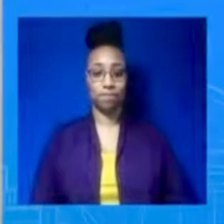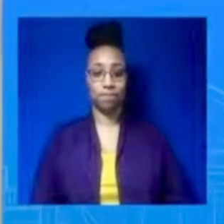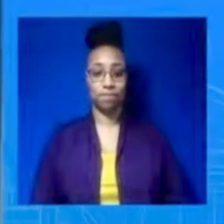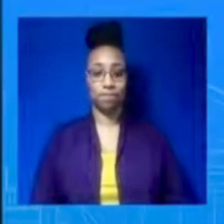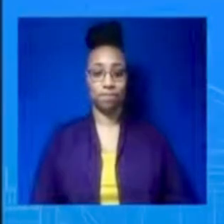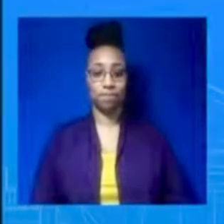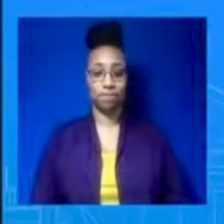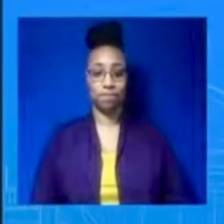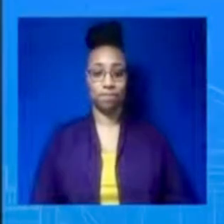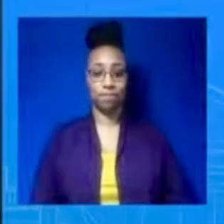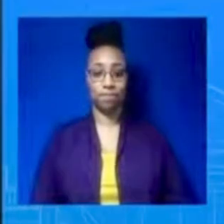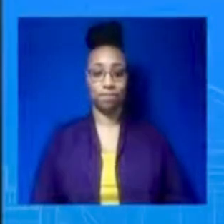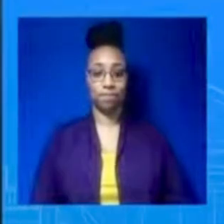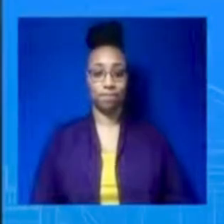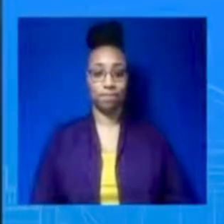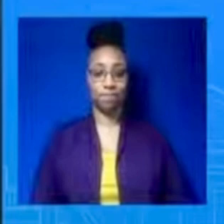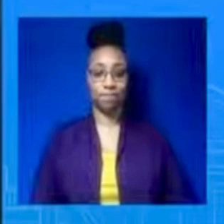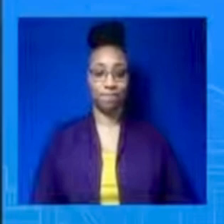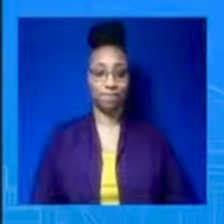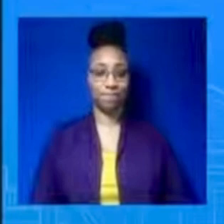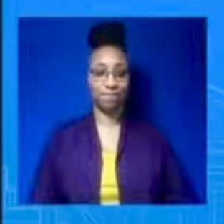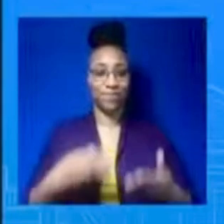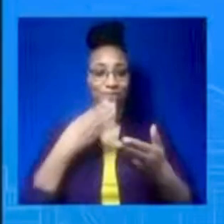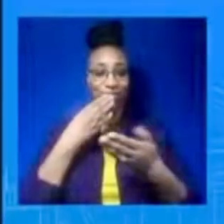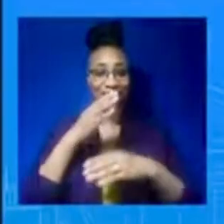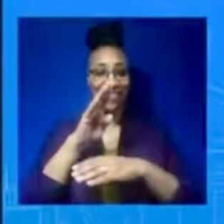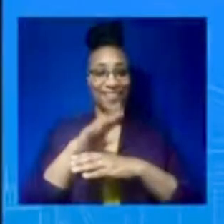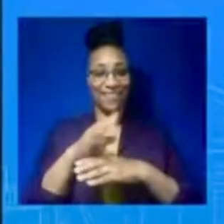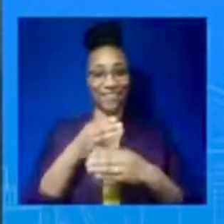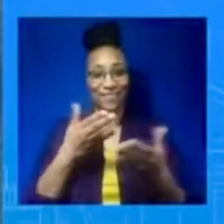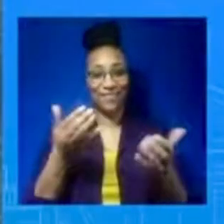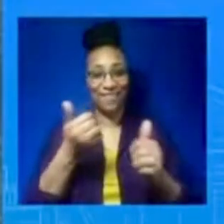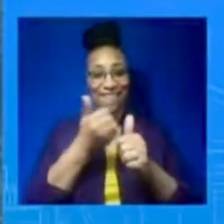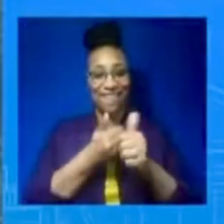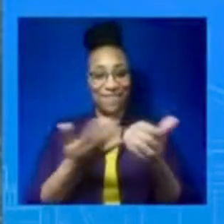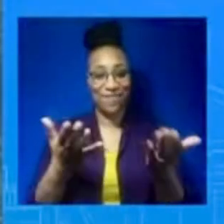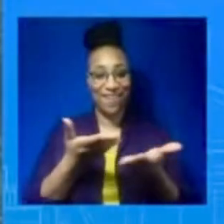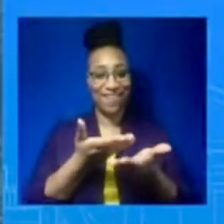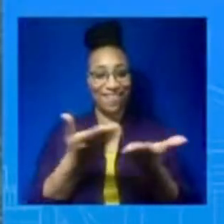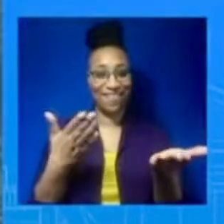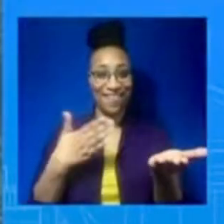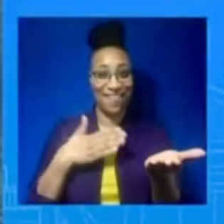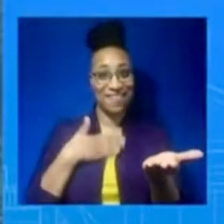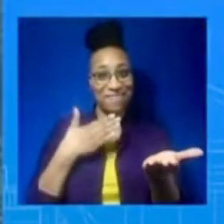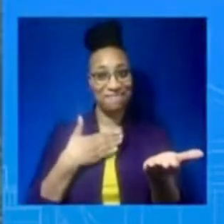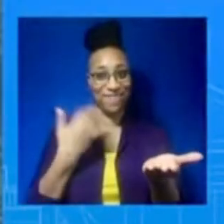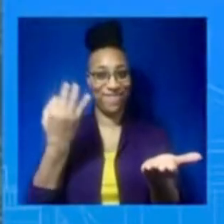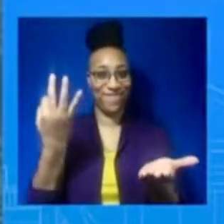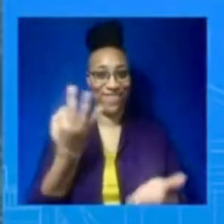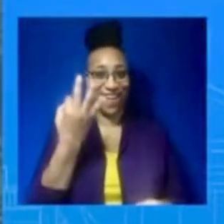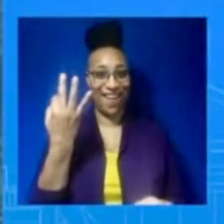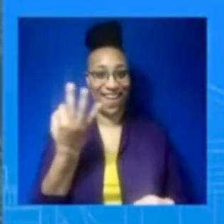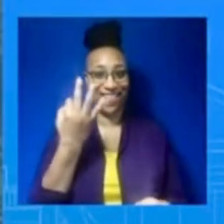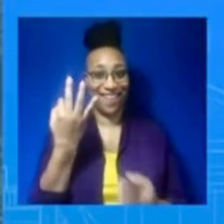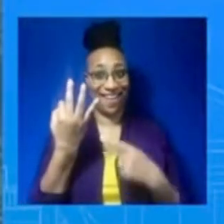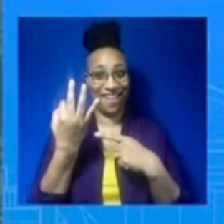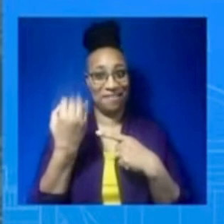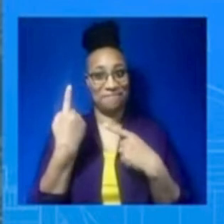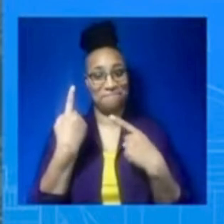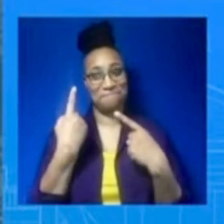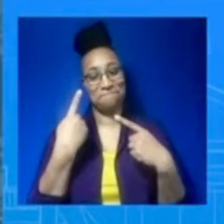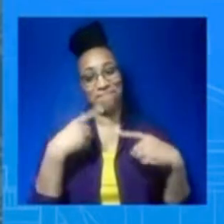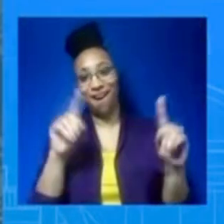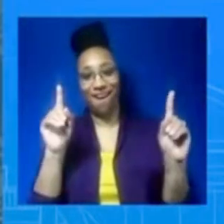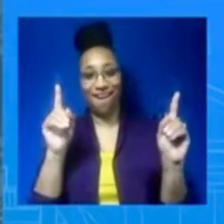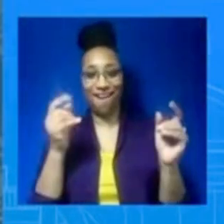Good afternoon, everybody. Happy Friday. We've made it. Okay, as you all know, the President is headed